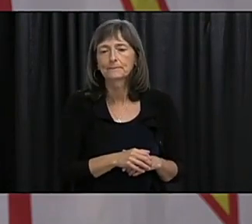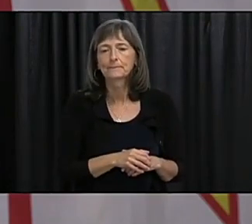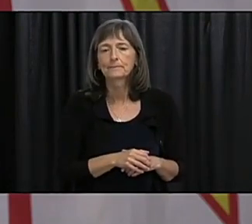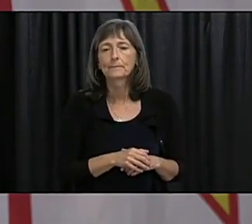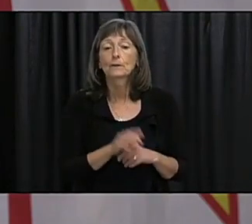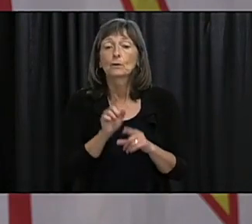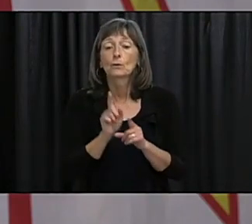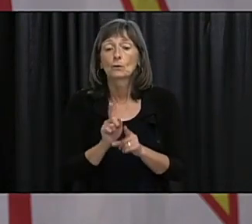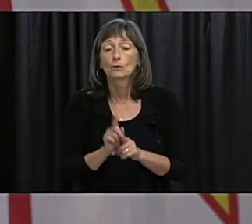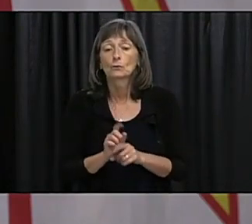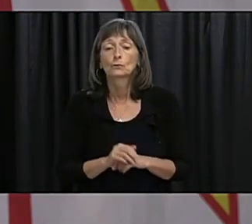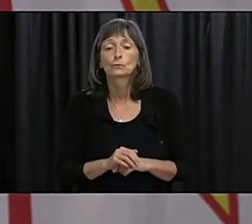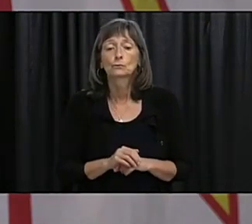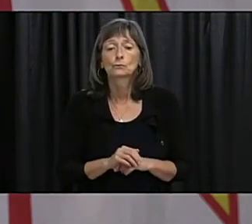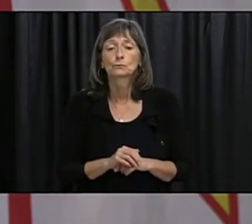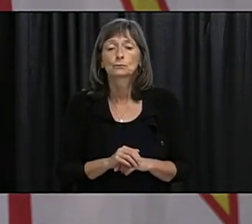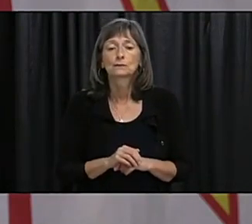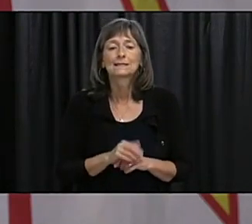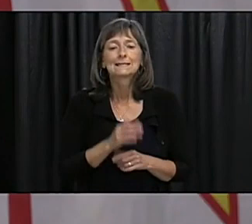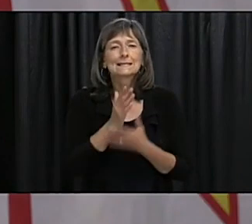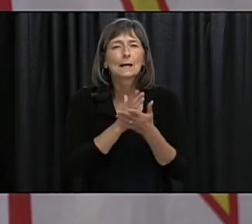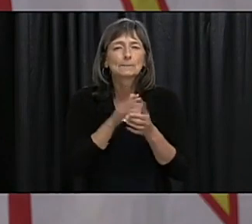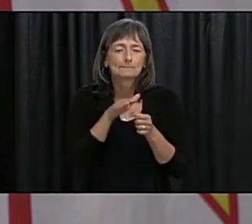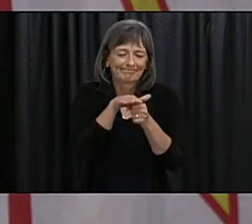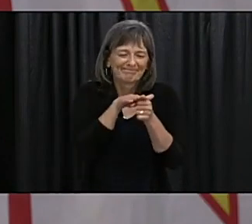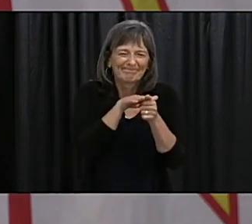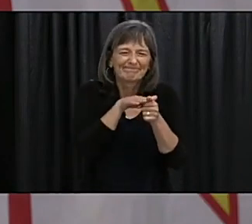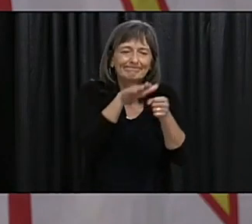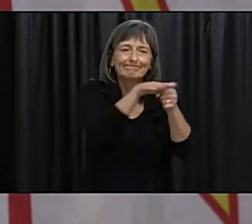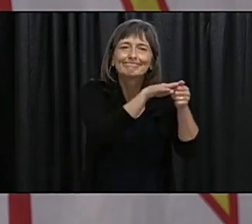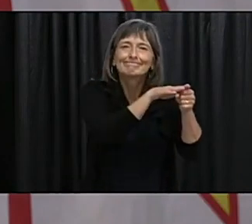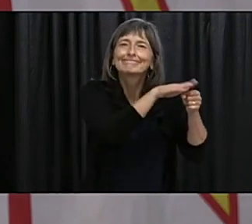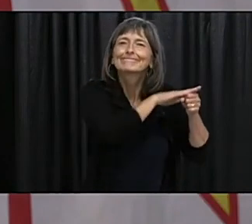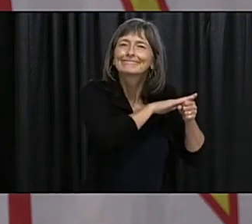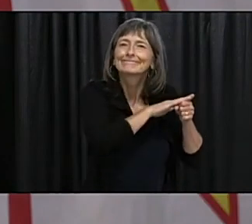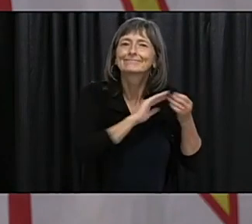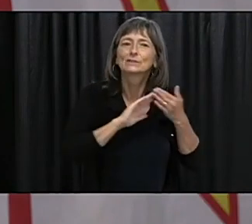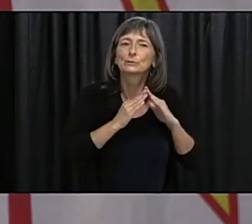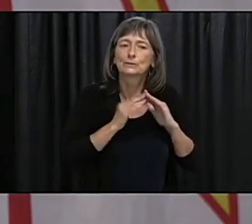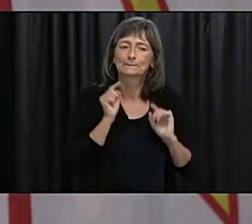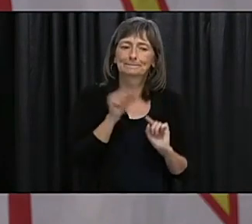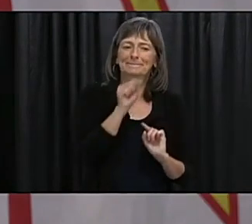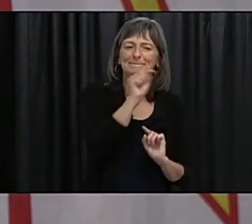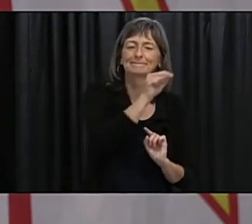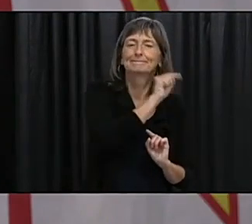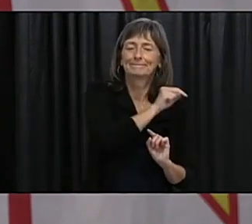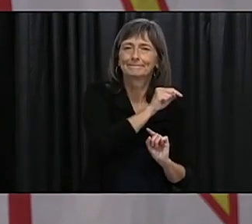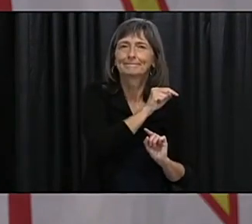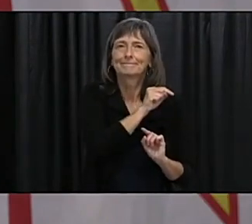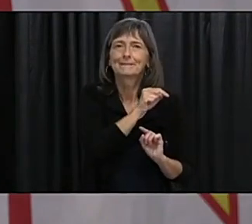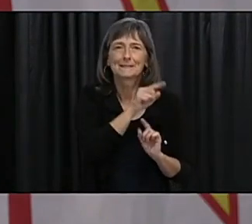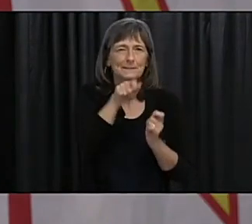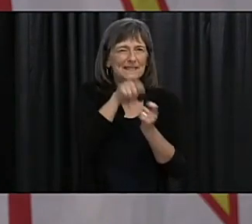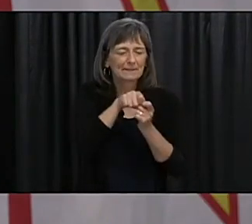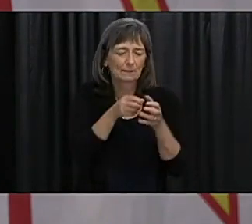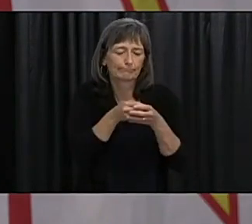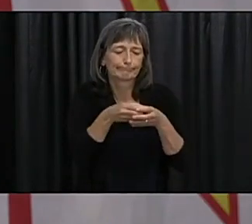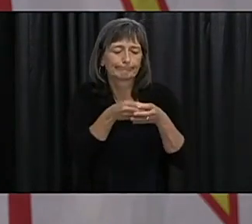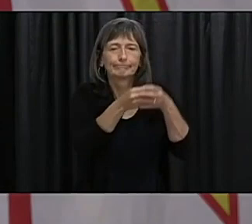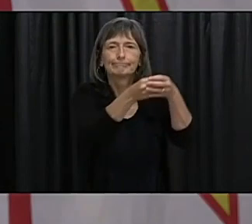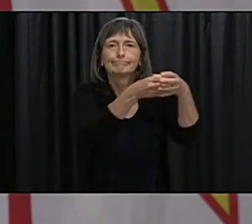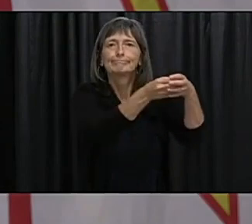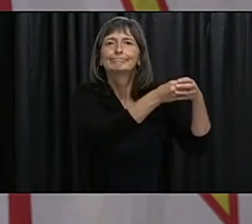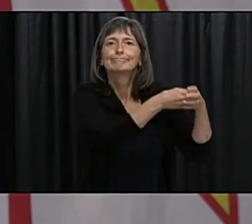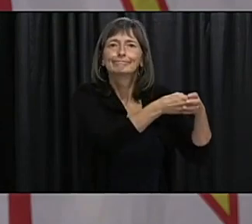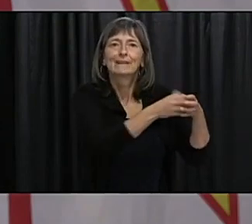been some very localized outbreaks in some communities in some provinces that have been driving